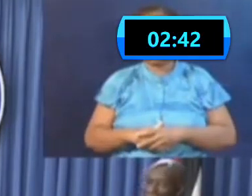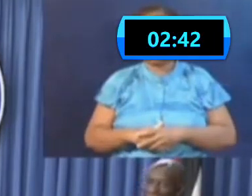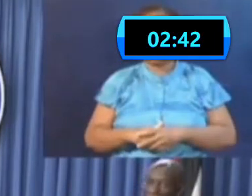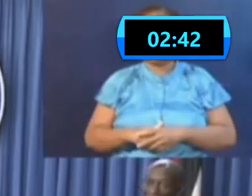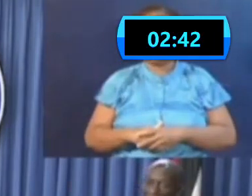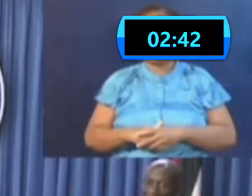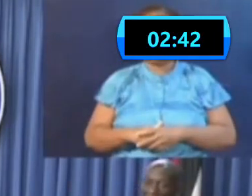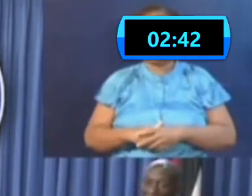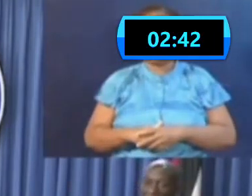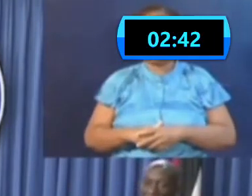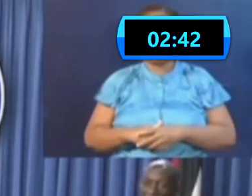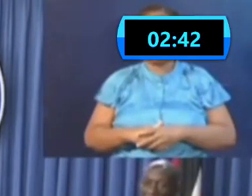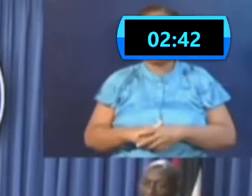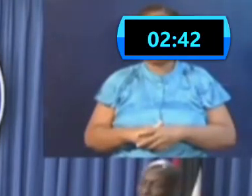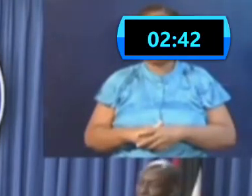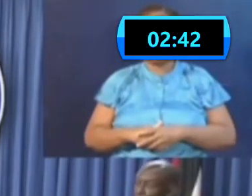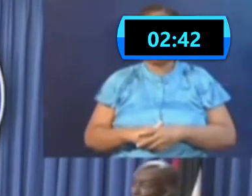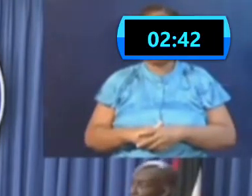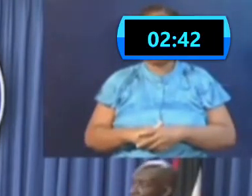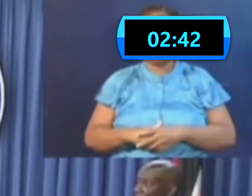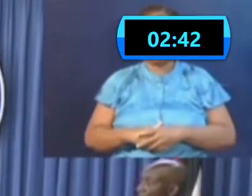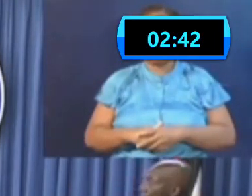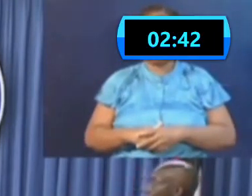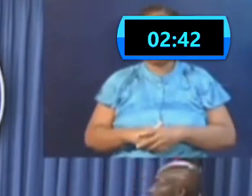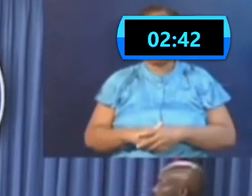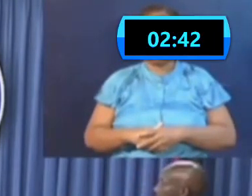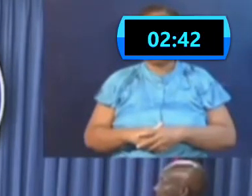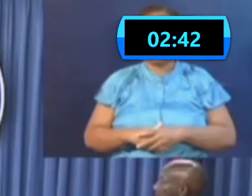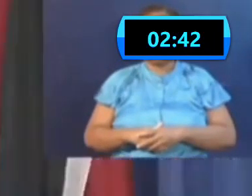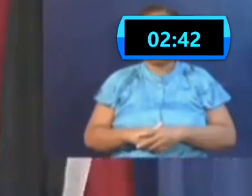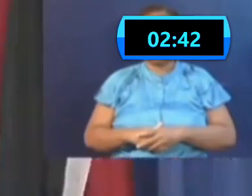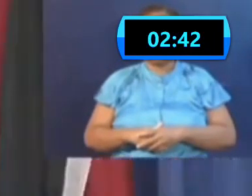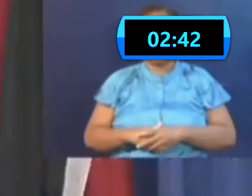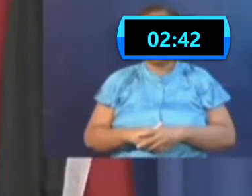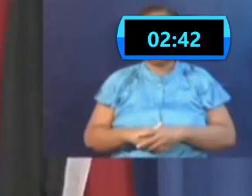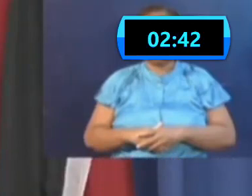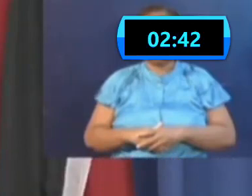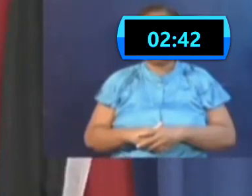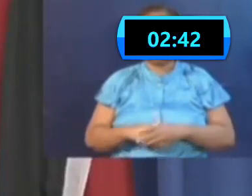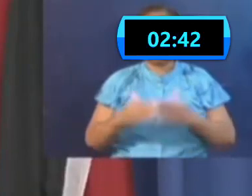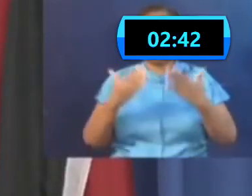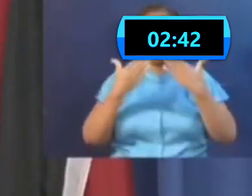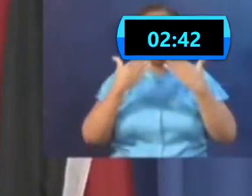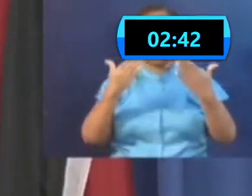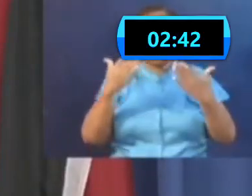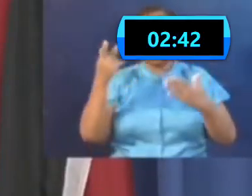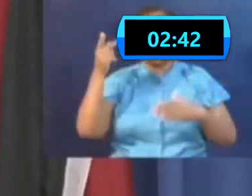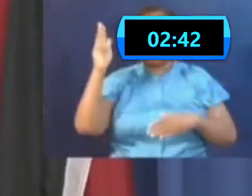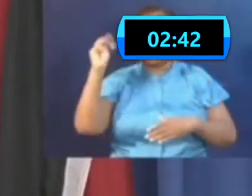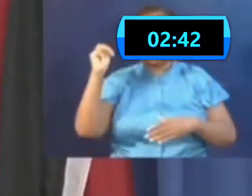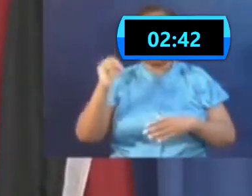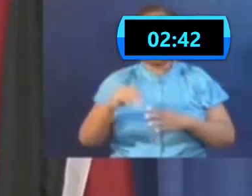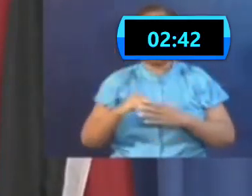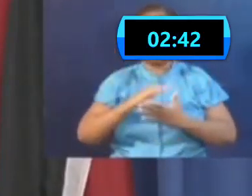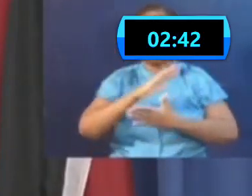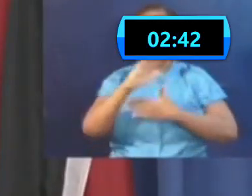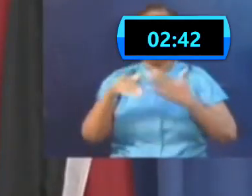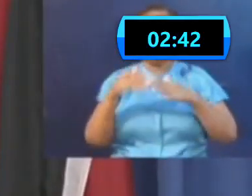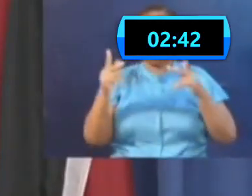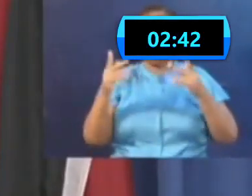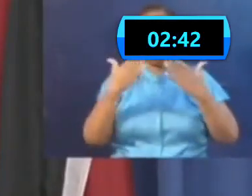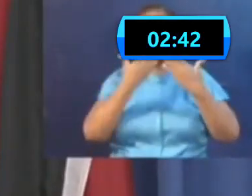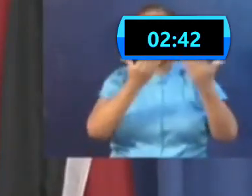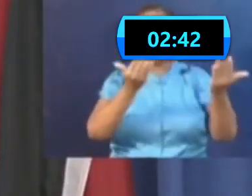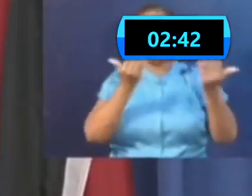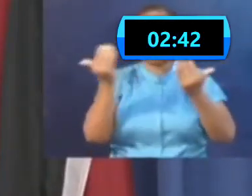bar charts and curves. Okay. So thank you, Prime Minister, Honourable Ministers, members of the media, members of the